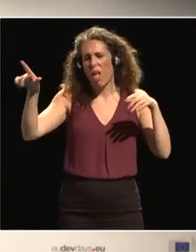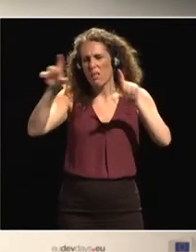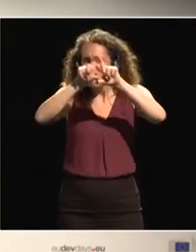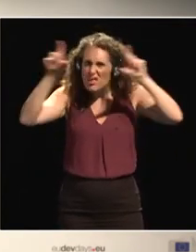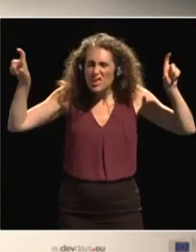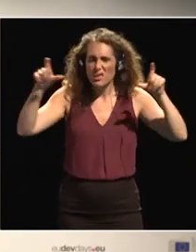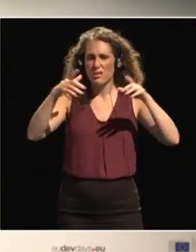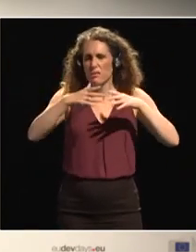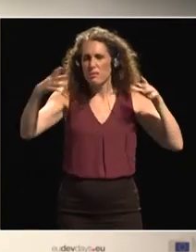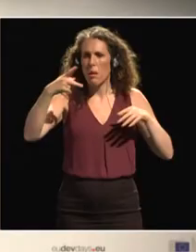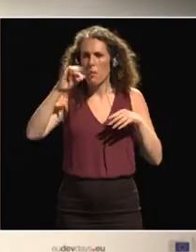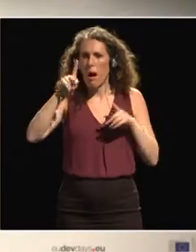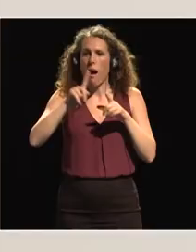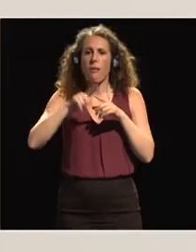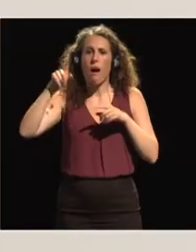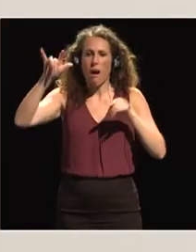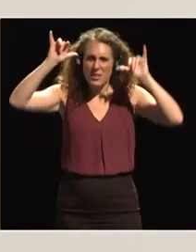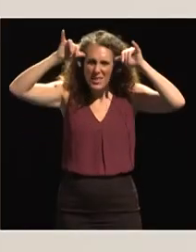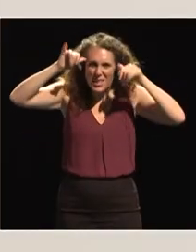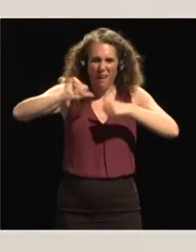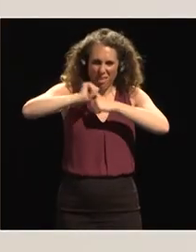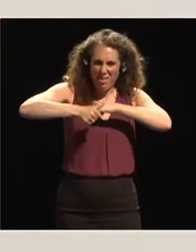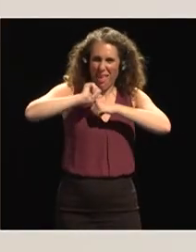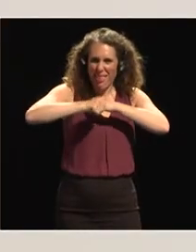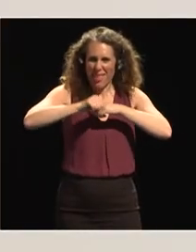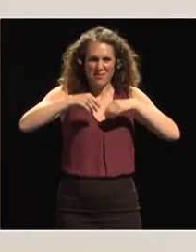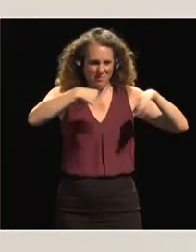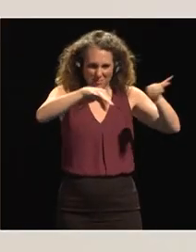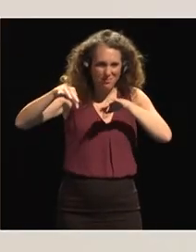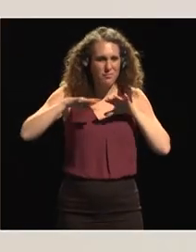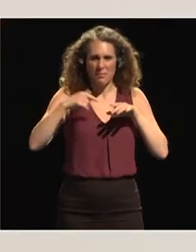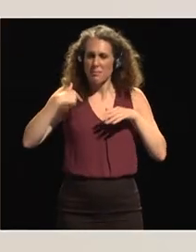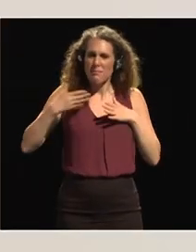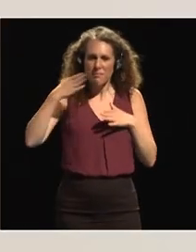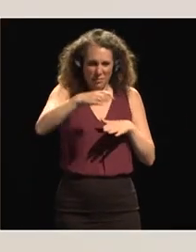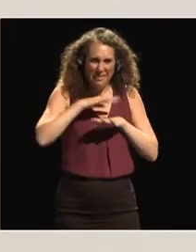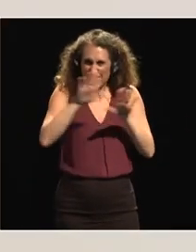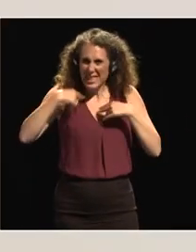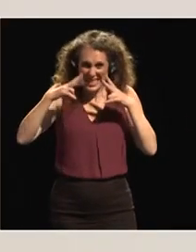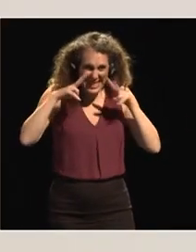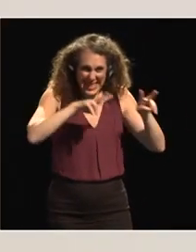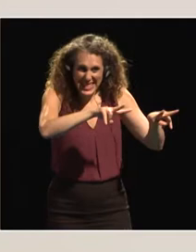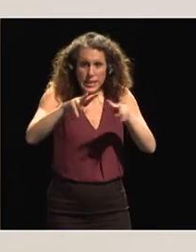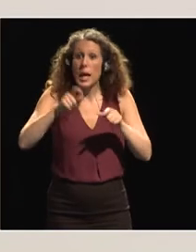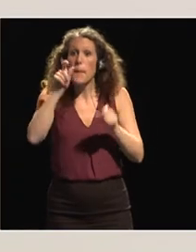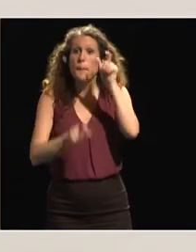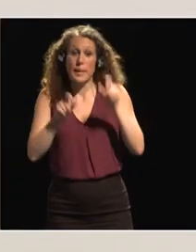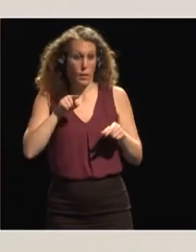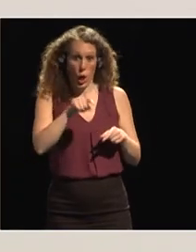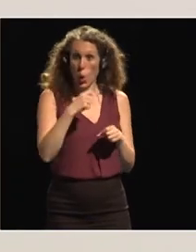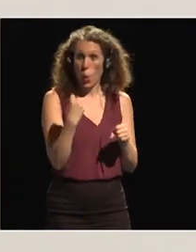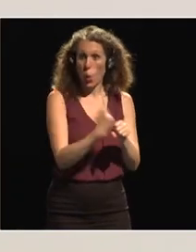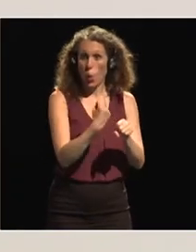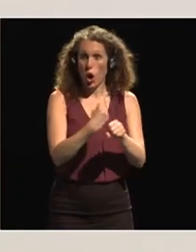Mojo Leather Park. I've seen the big majority of the workers hide